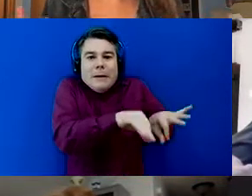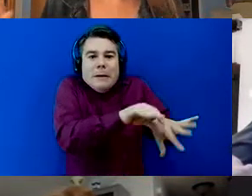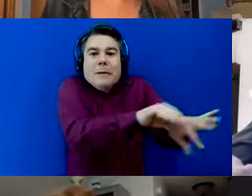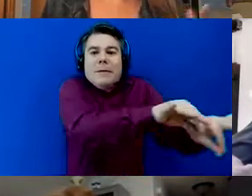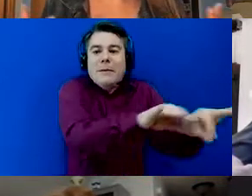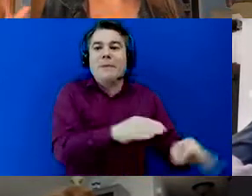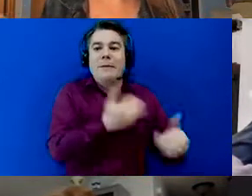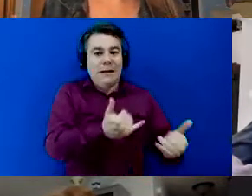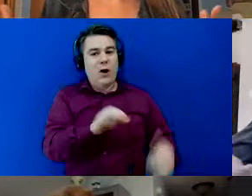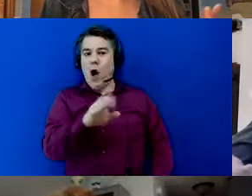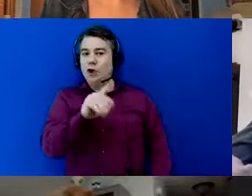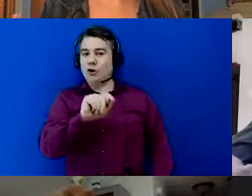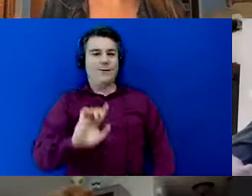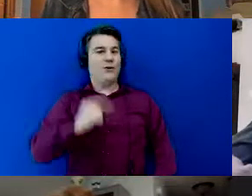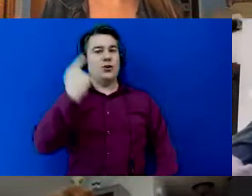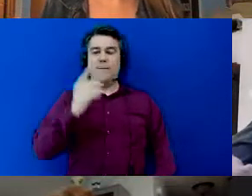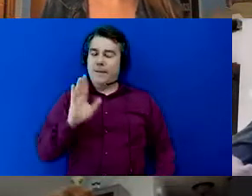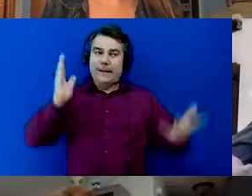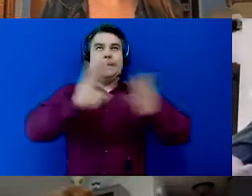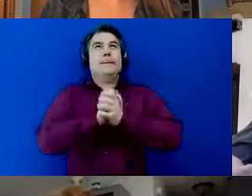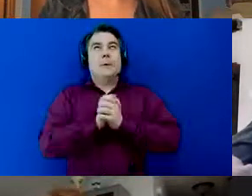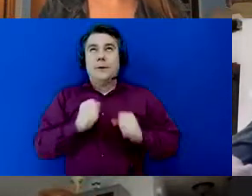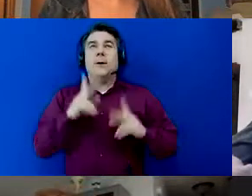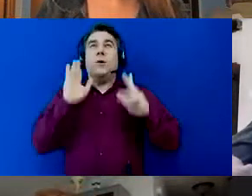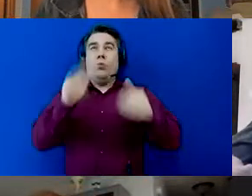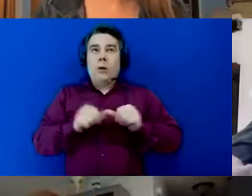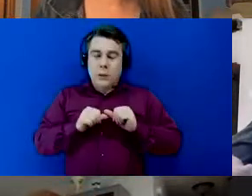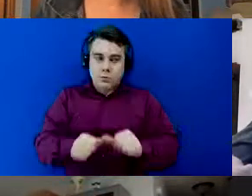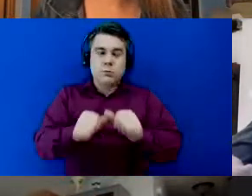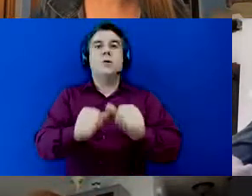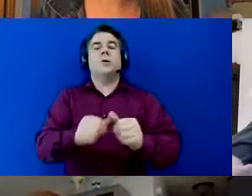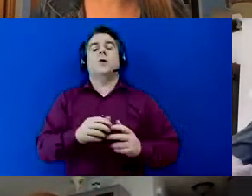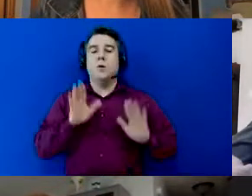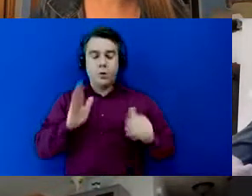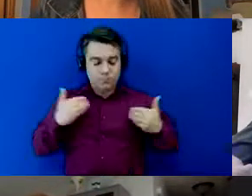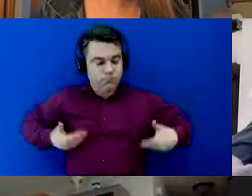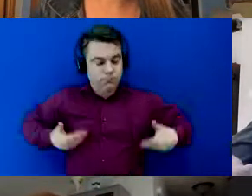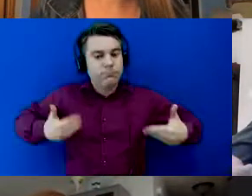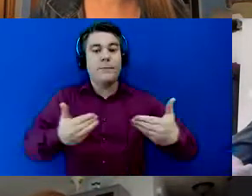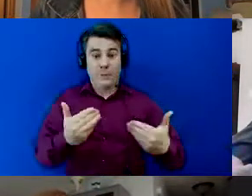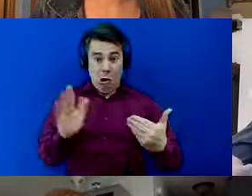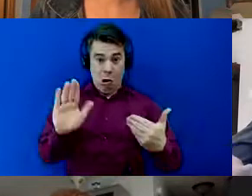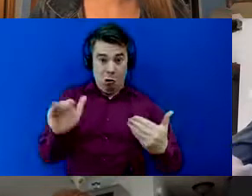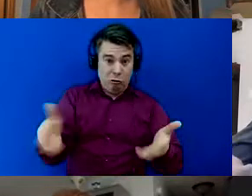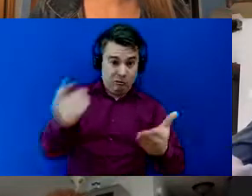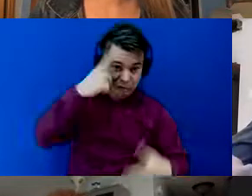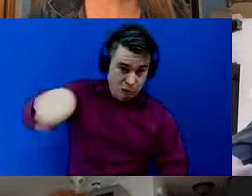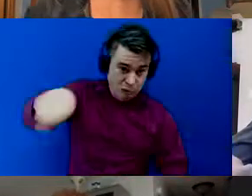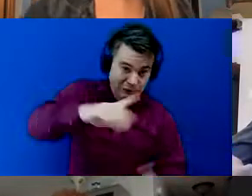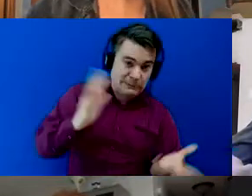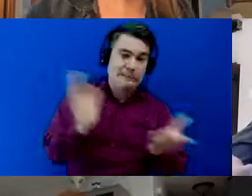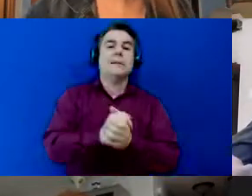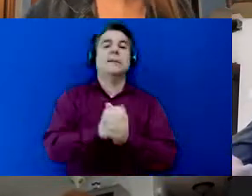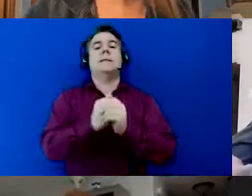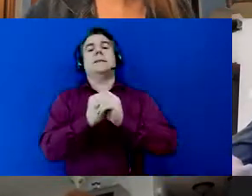all right we're gonna keep going and we're gonna keep working through so um I hope that that's encouraging to you and um